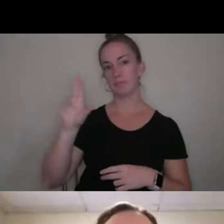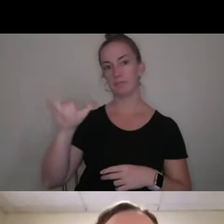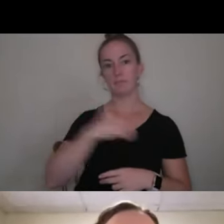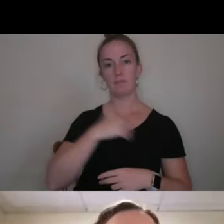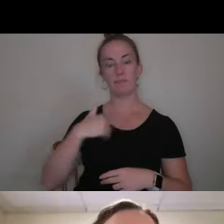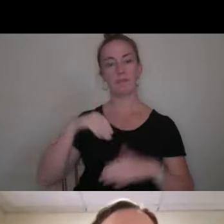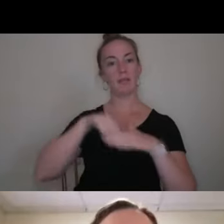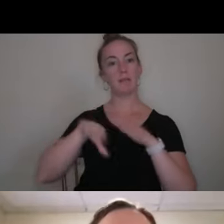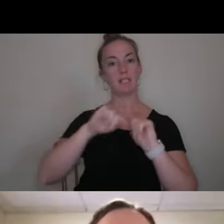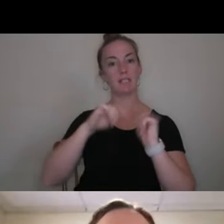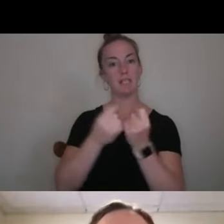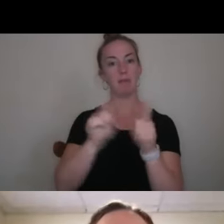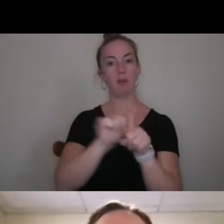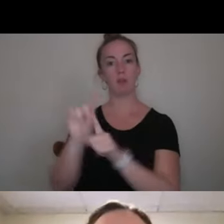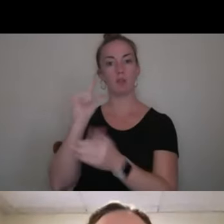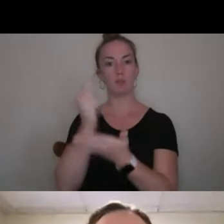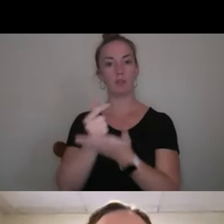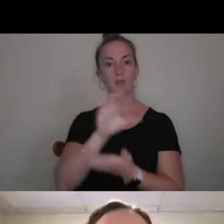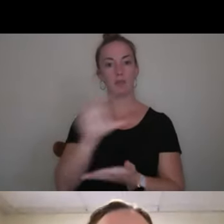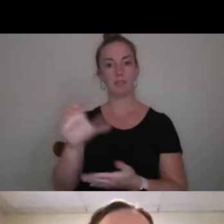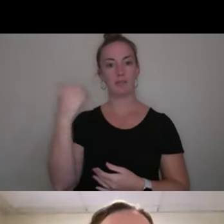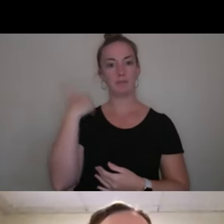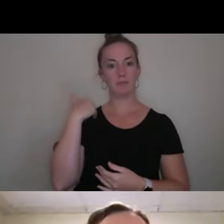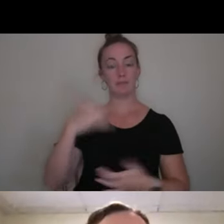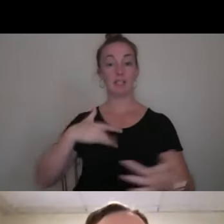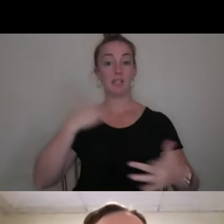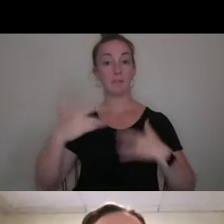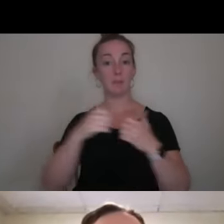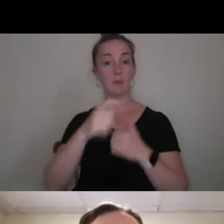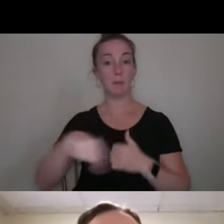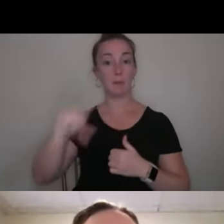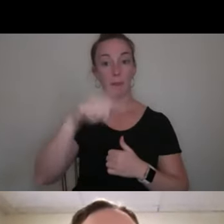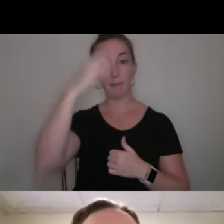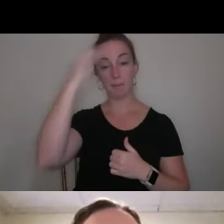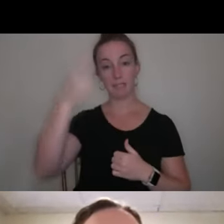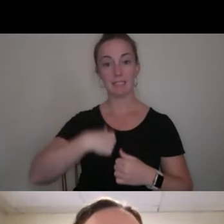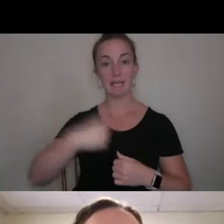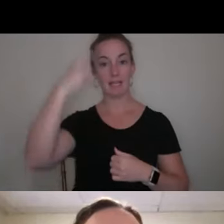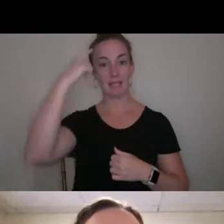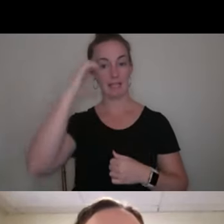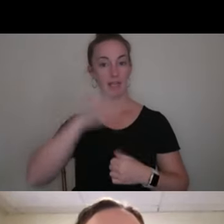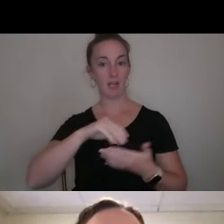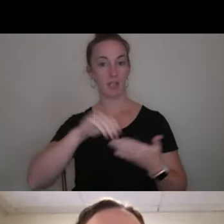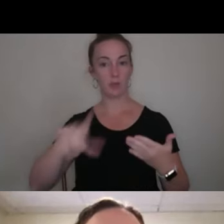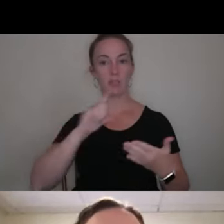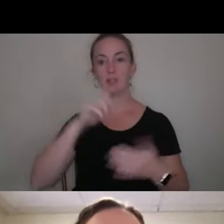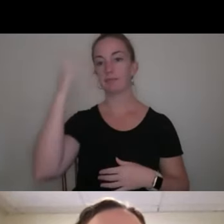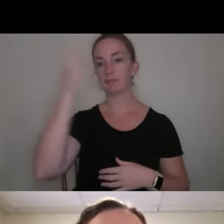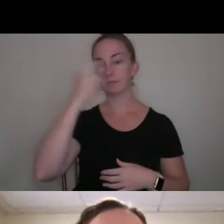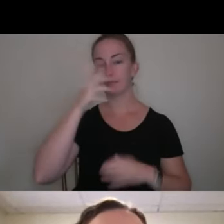also a center alum. I'm excited to be with you because I think our students are fantastic.